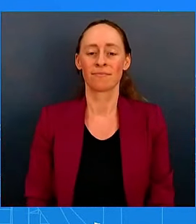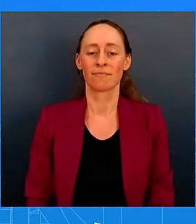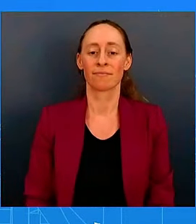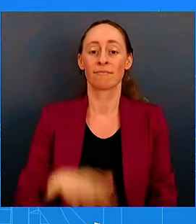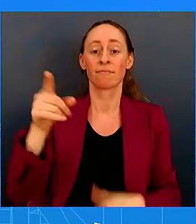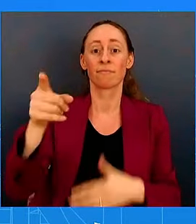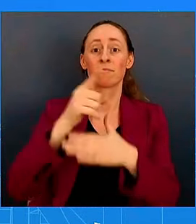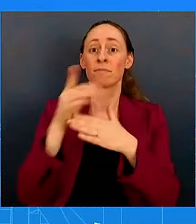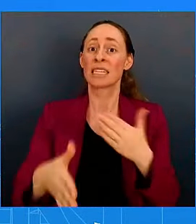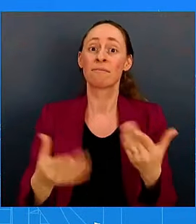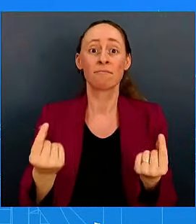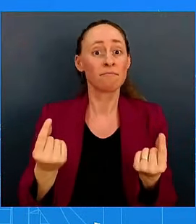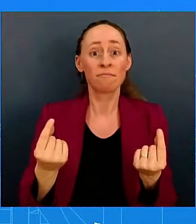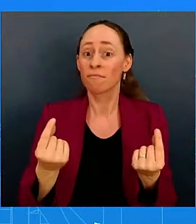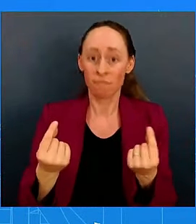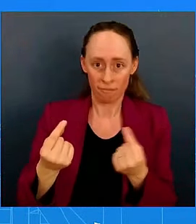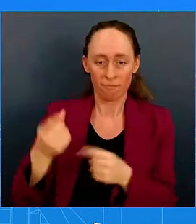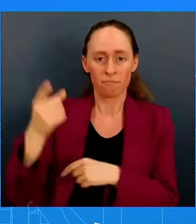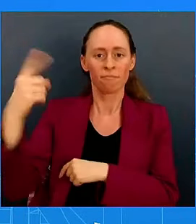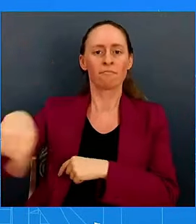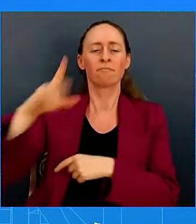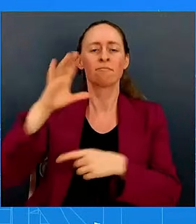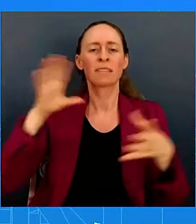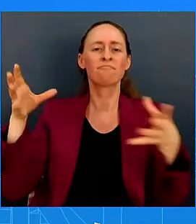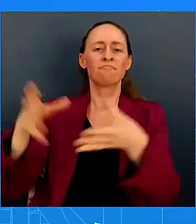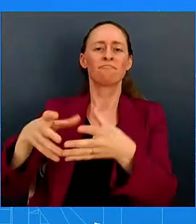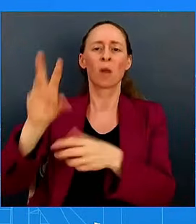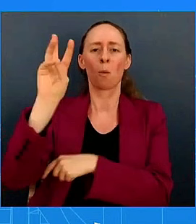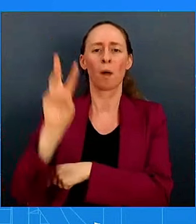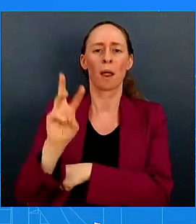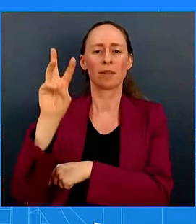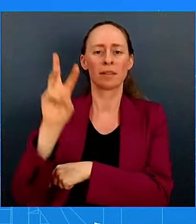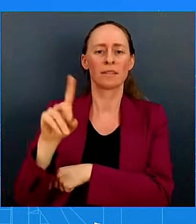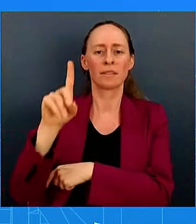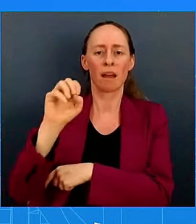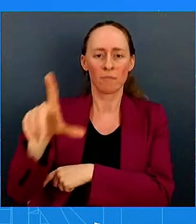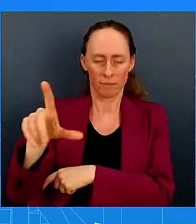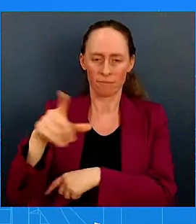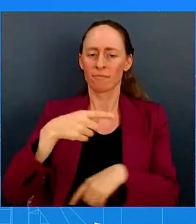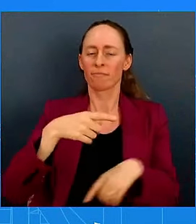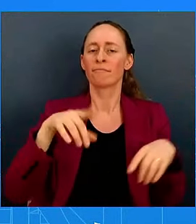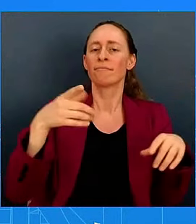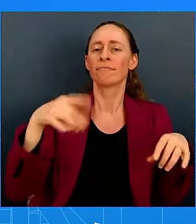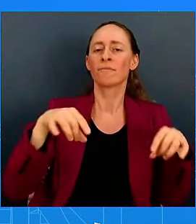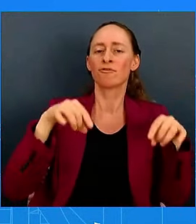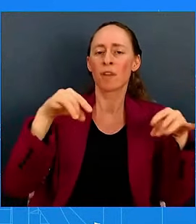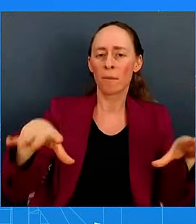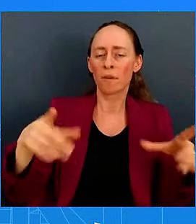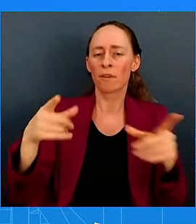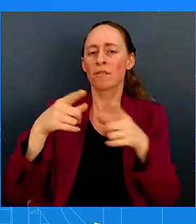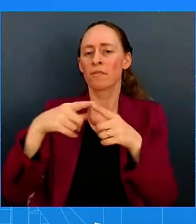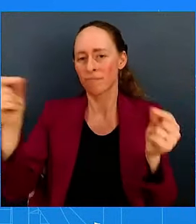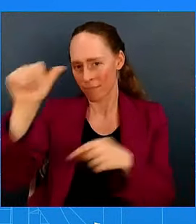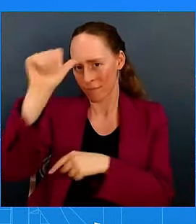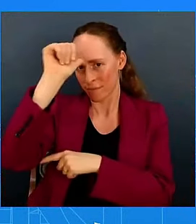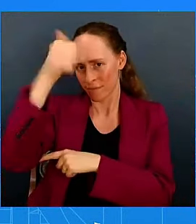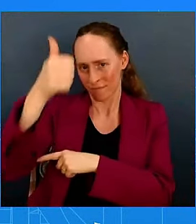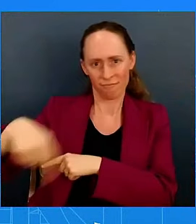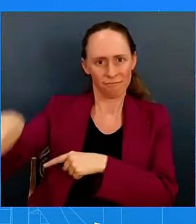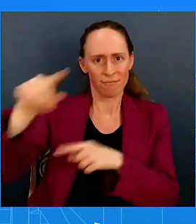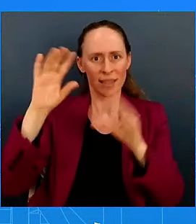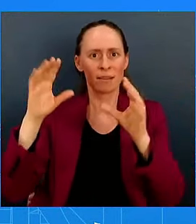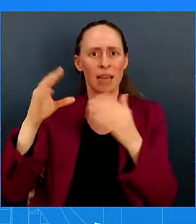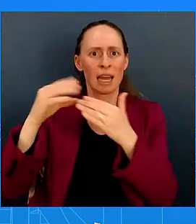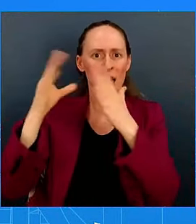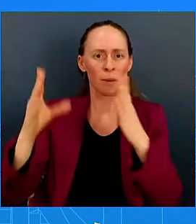the President will host the leaders of Japan, Australia, and India for the fourth annual Quad Leaders Summit. Now, over the last